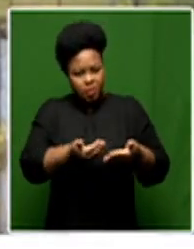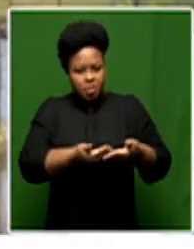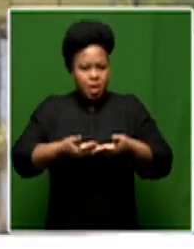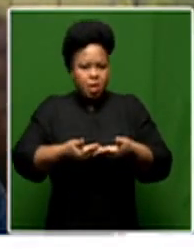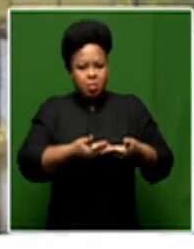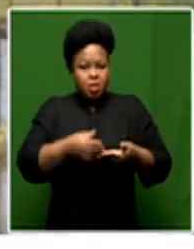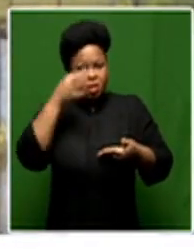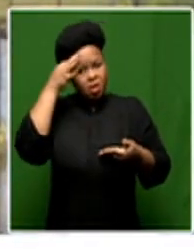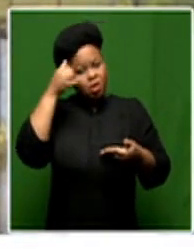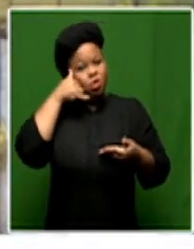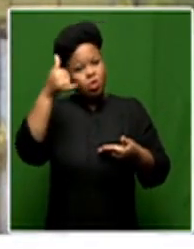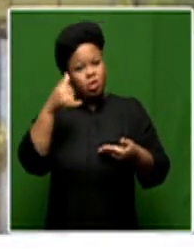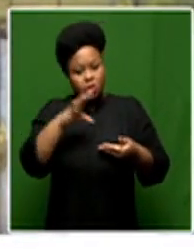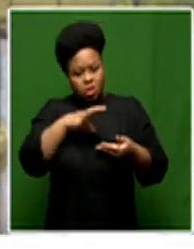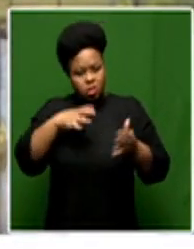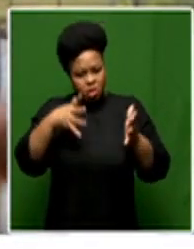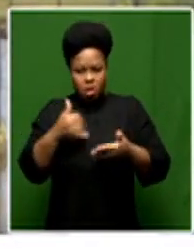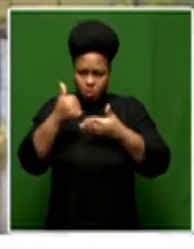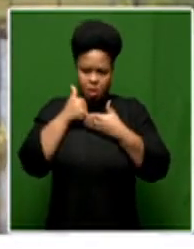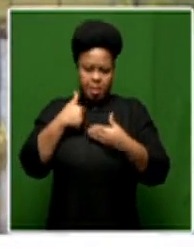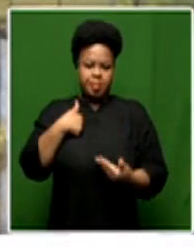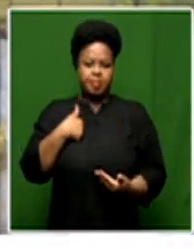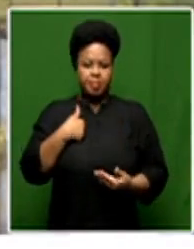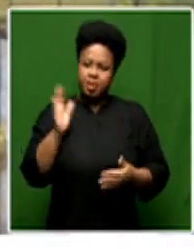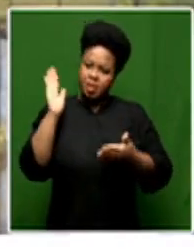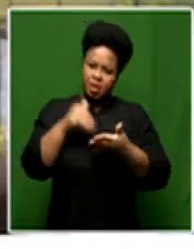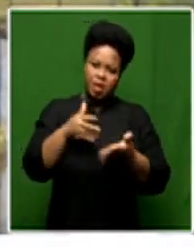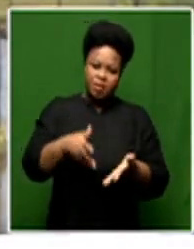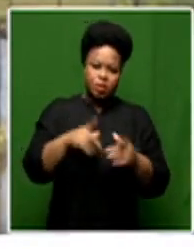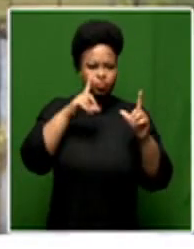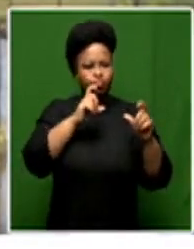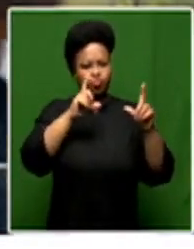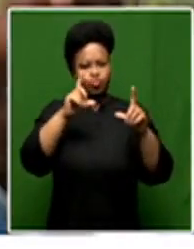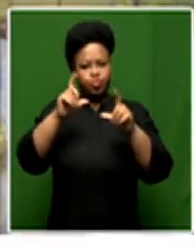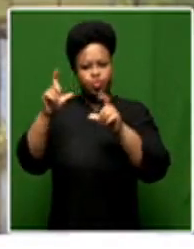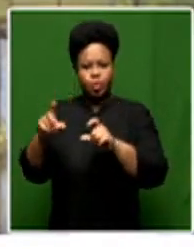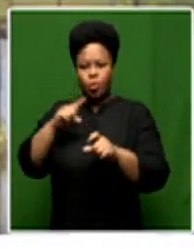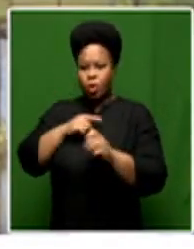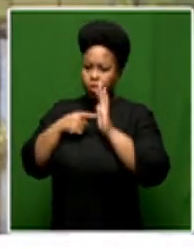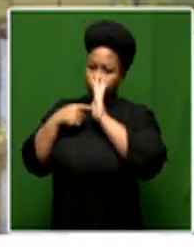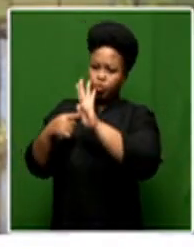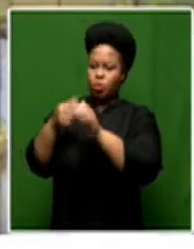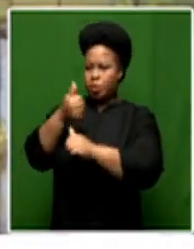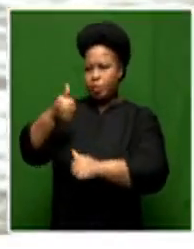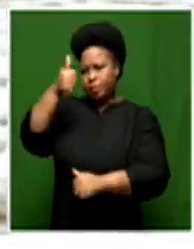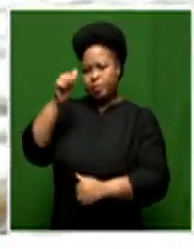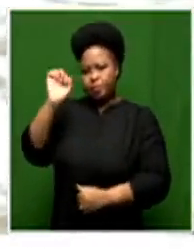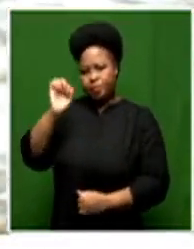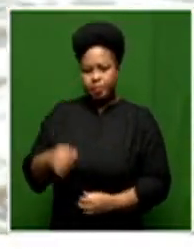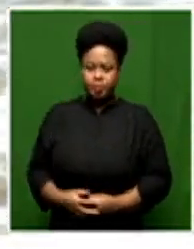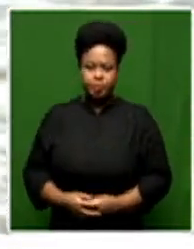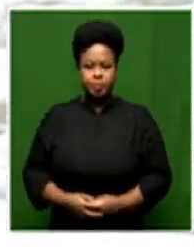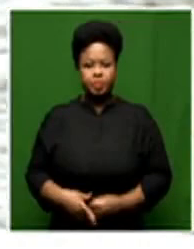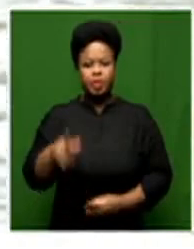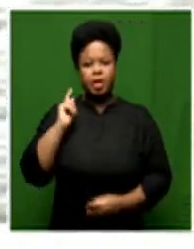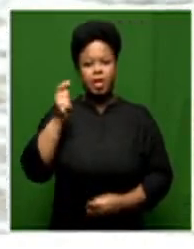I called the local councillor to also come and assist. He came and took some photos so that he can show to his superiors. In